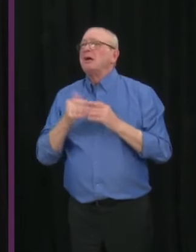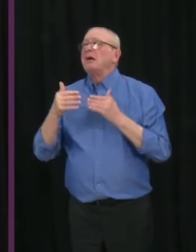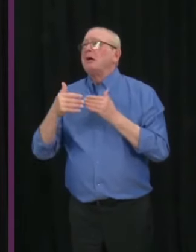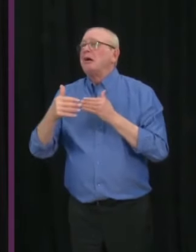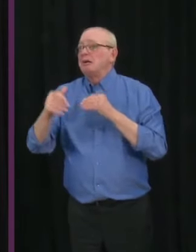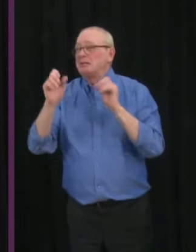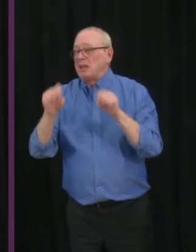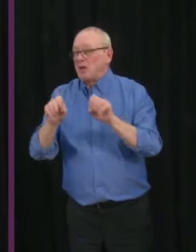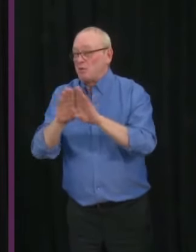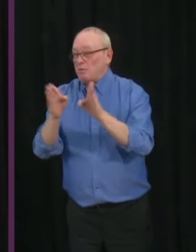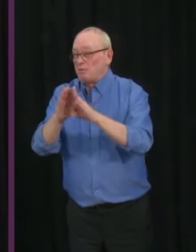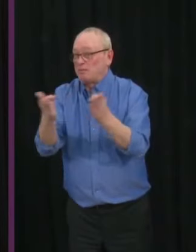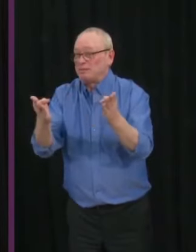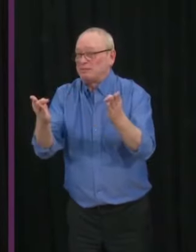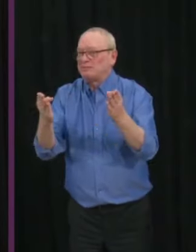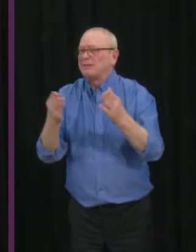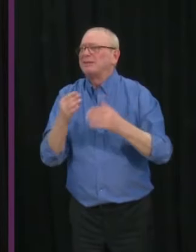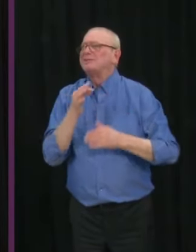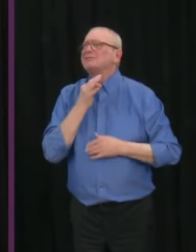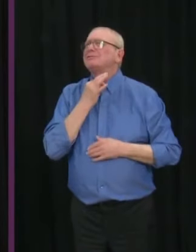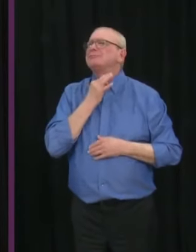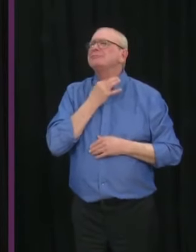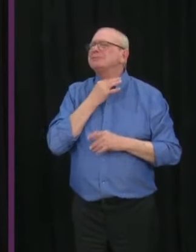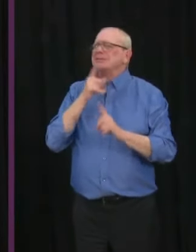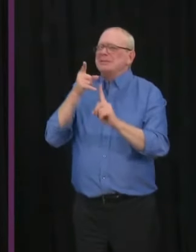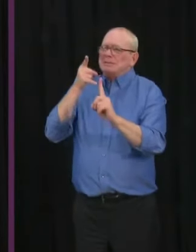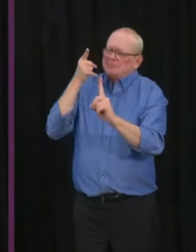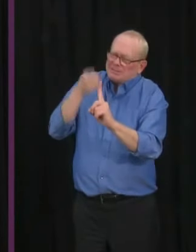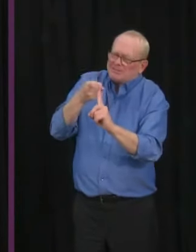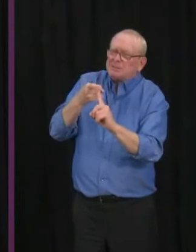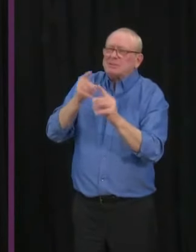specifically are the benchmarks for each of those metrics?